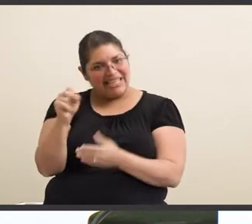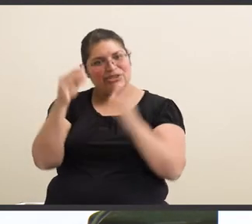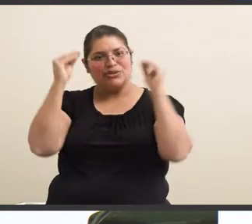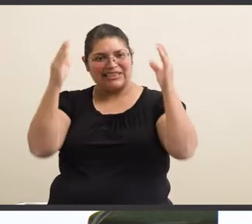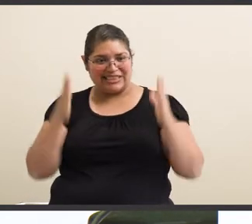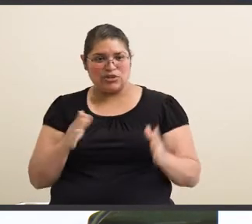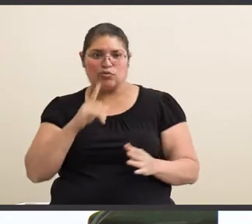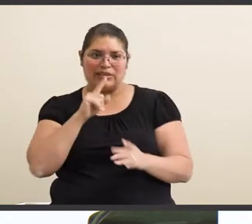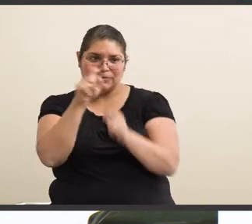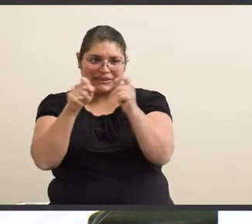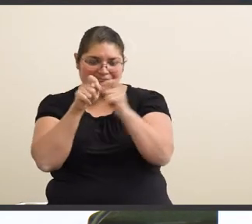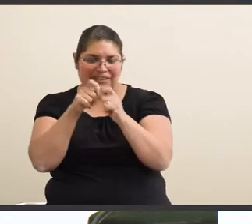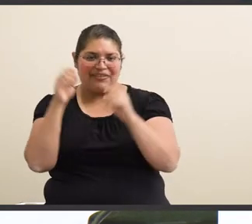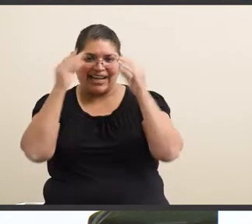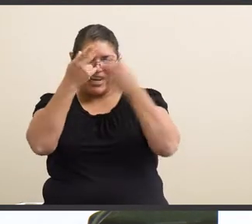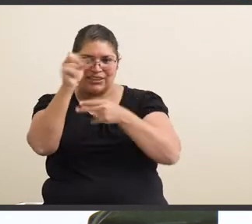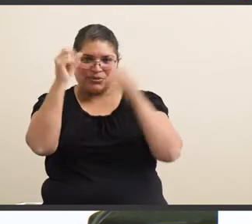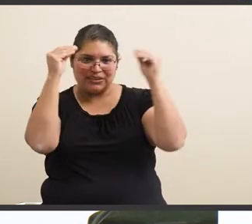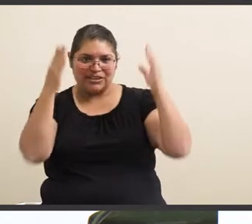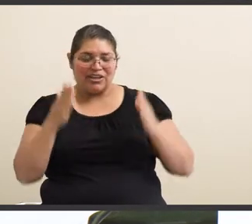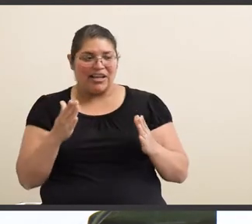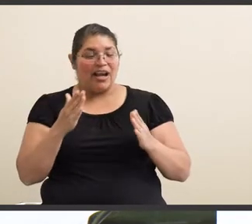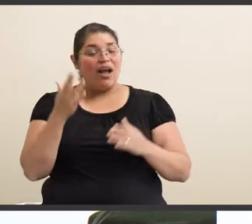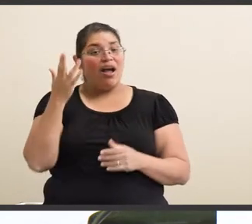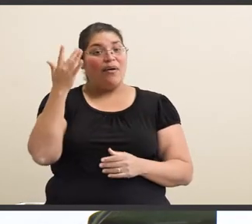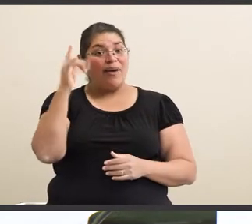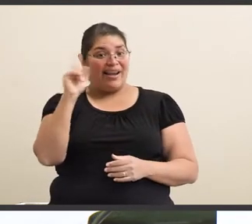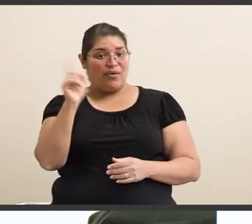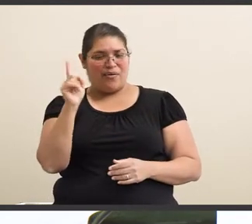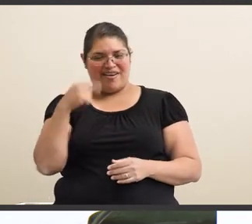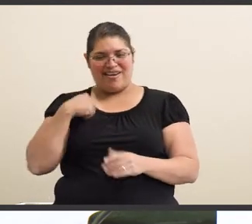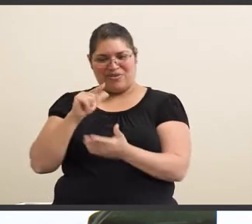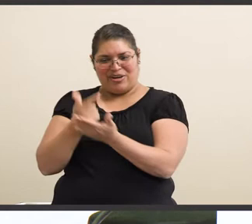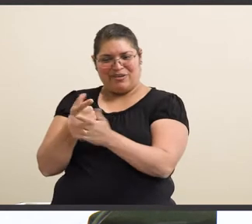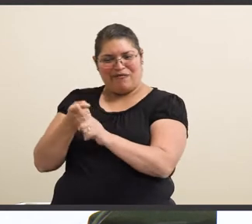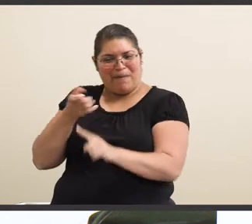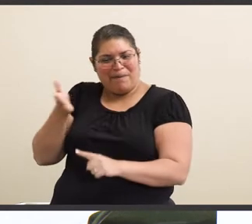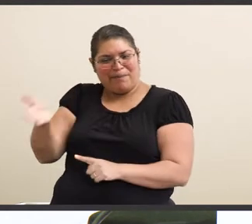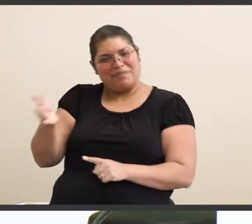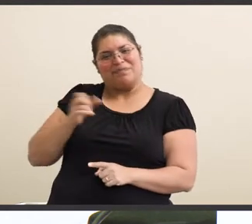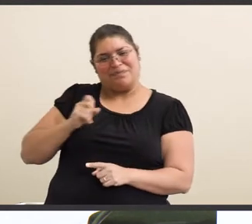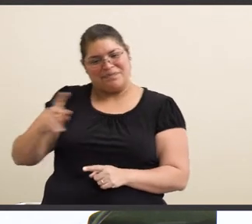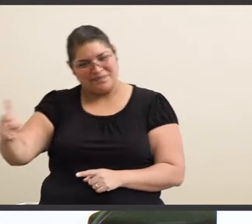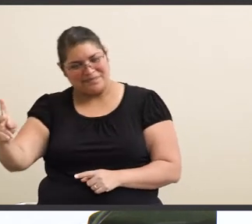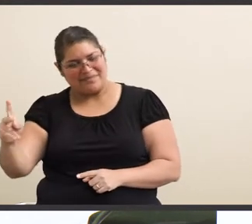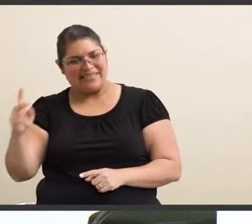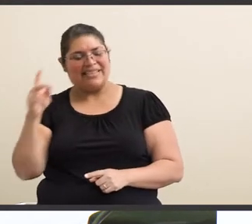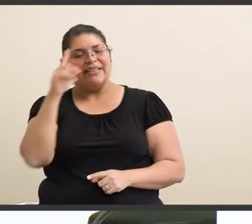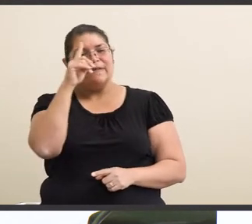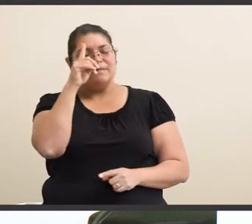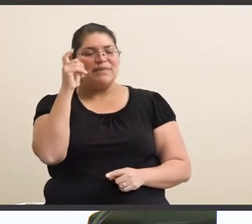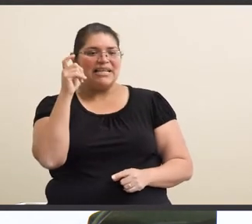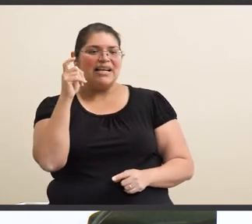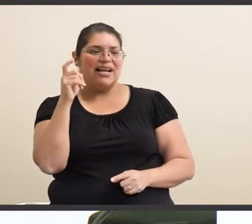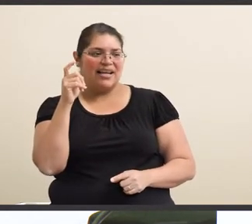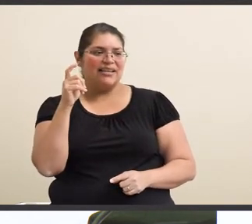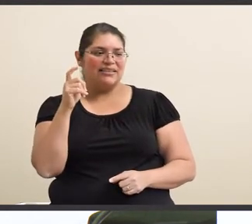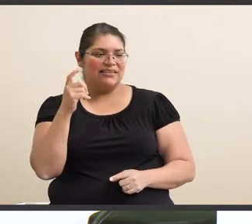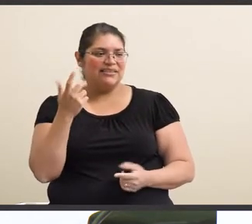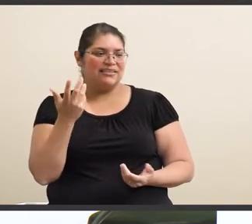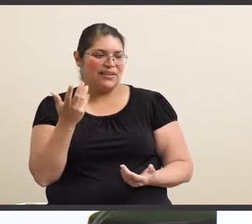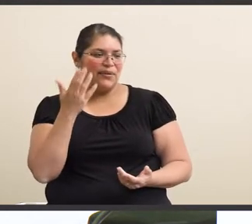teacher, to be more specific. Specifically, where, where I graduated from. Like, cause, like,